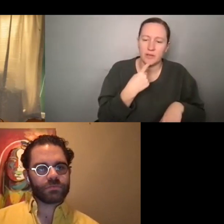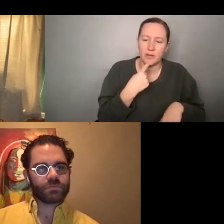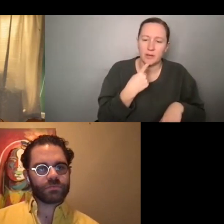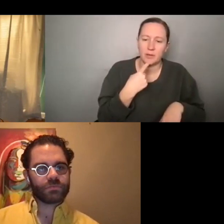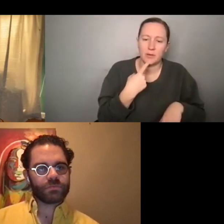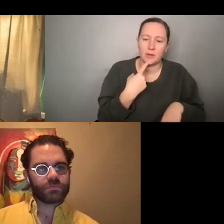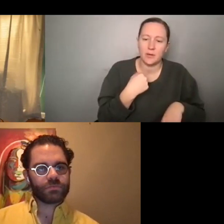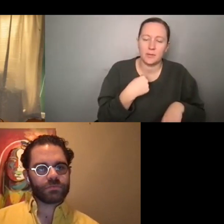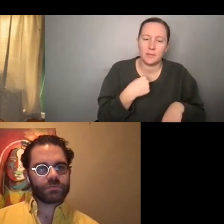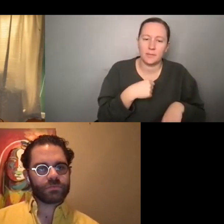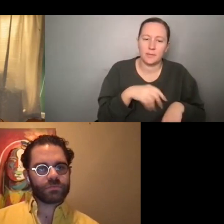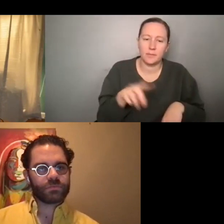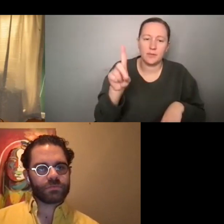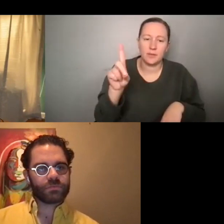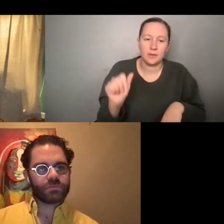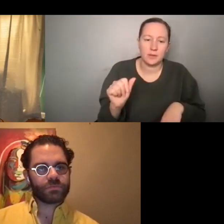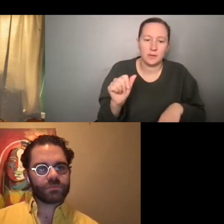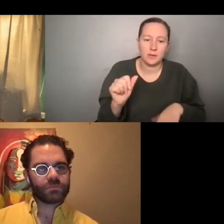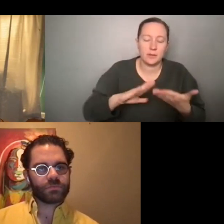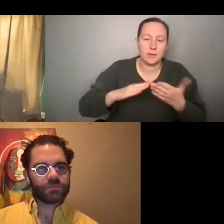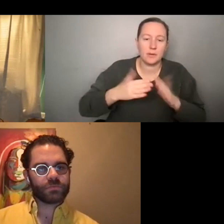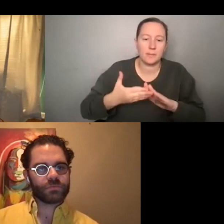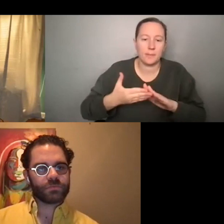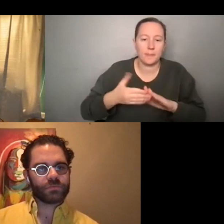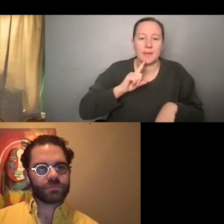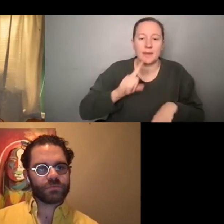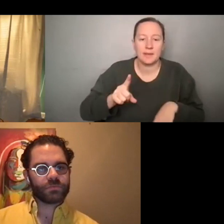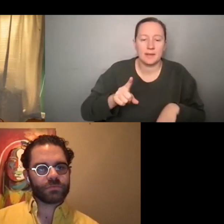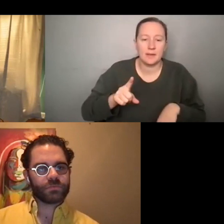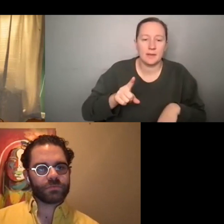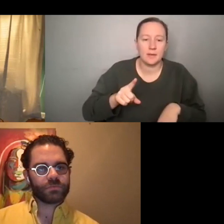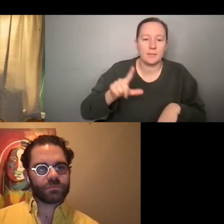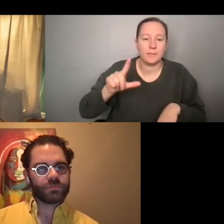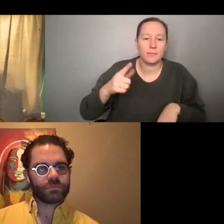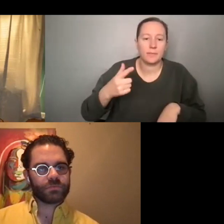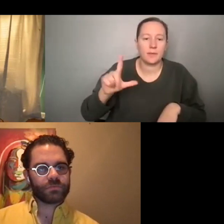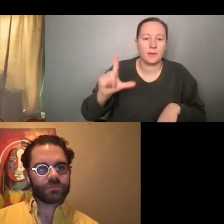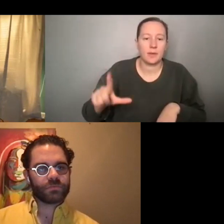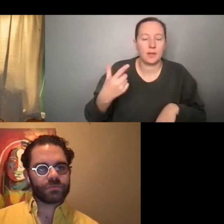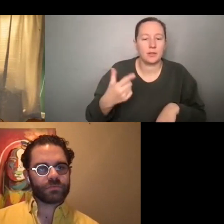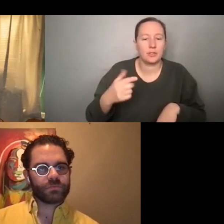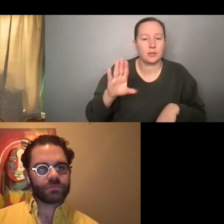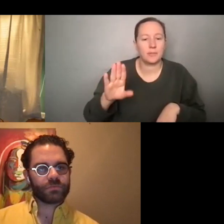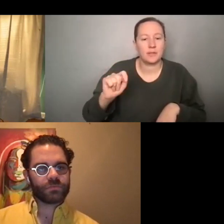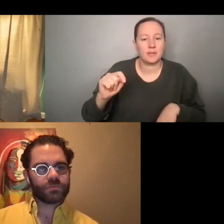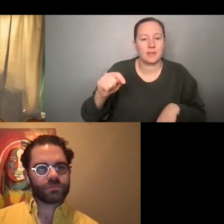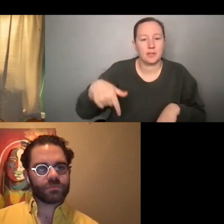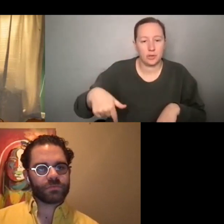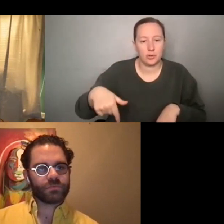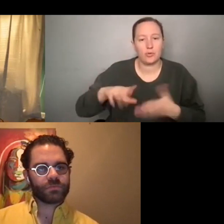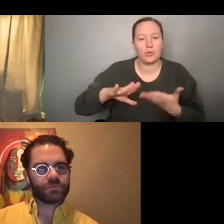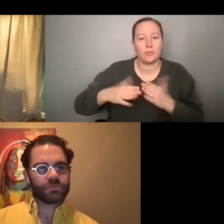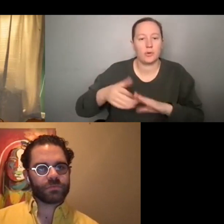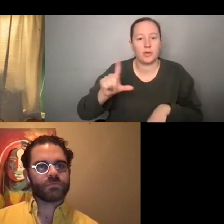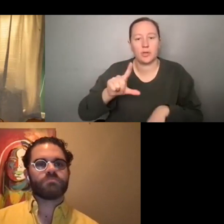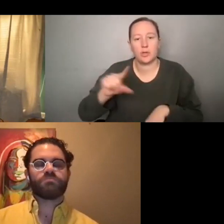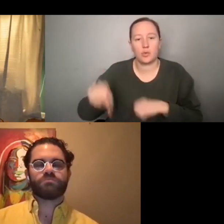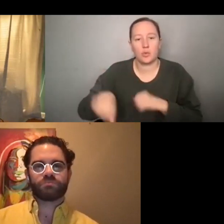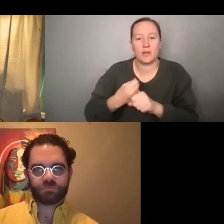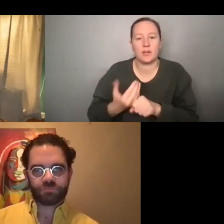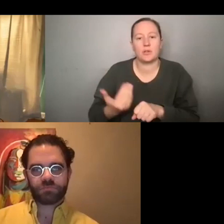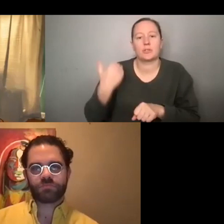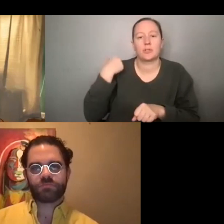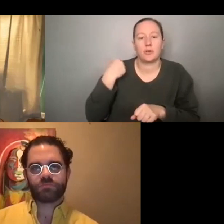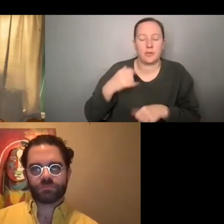the disability community is like, where the LGBTQ community is like 20 years ago, like, there's still